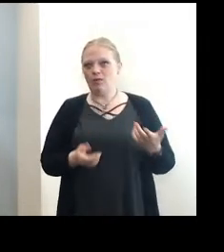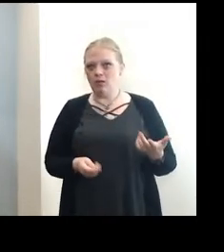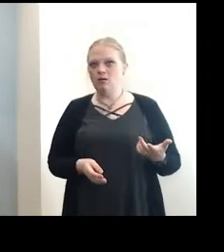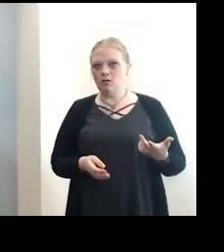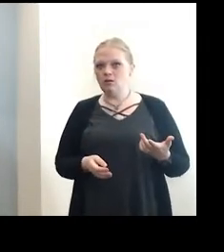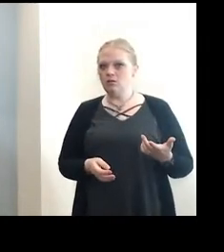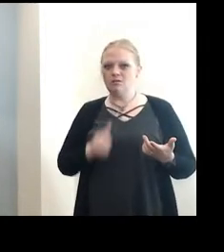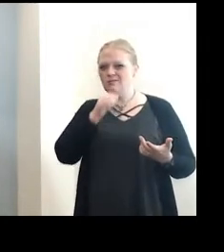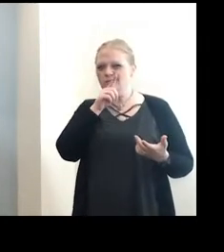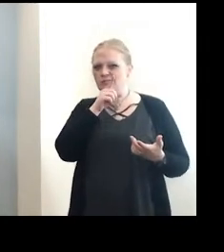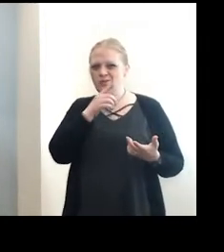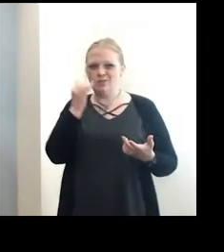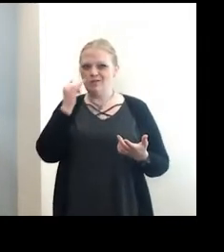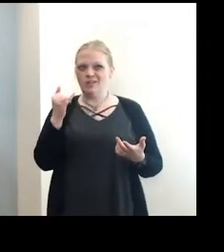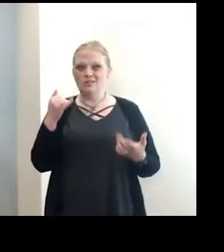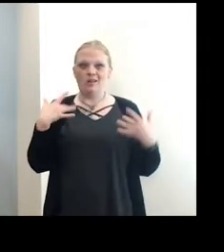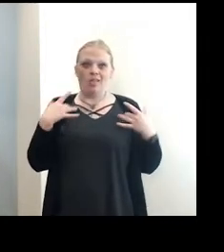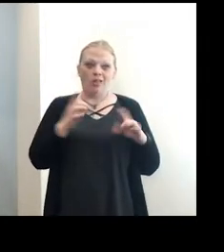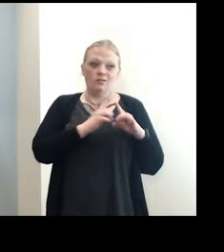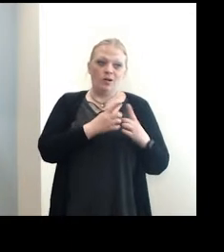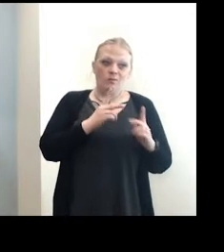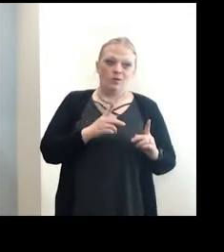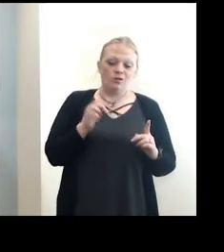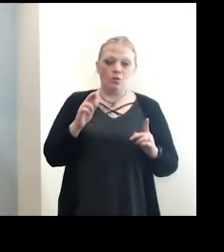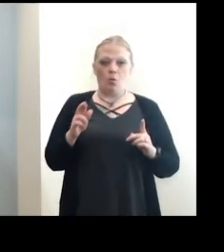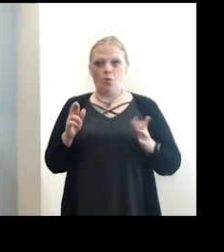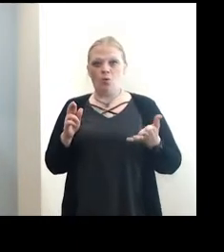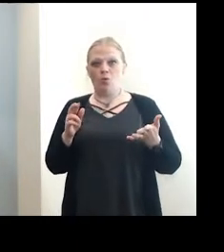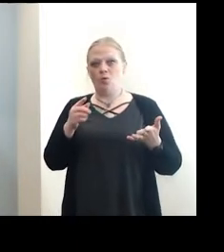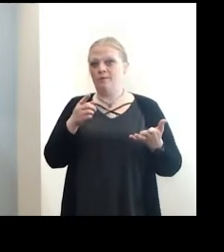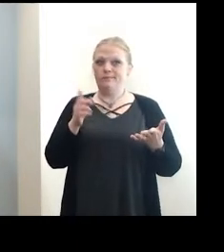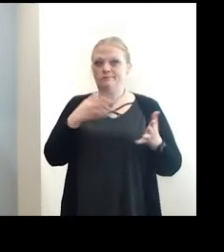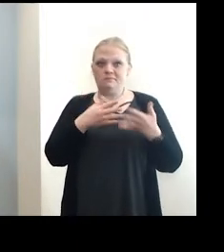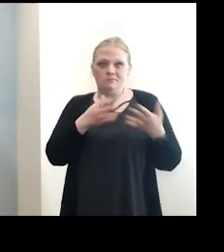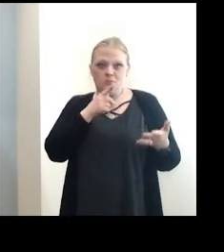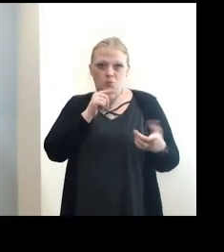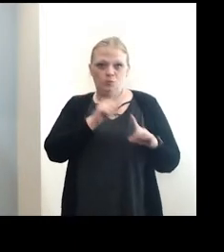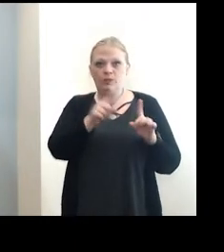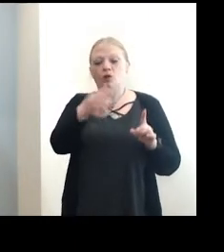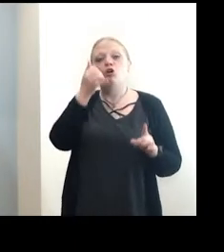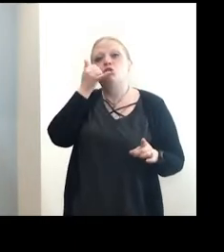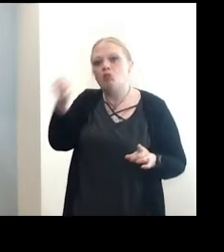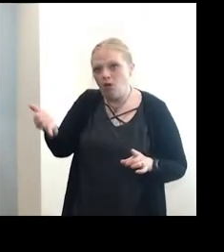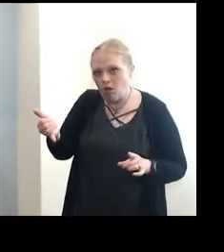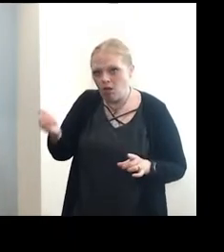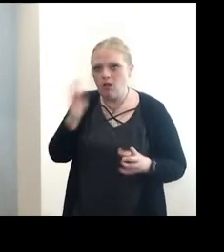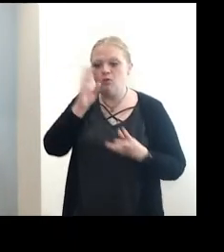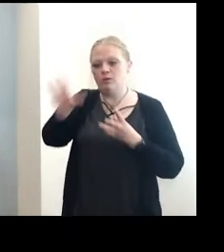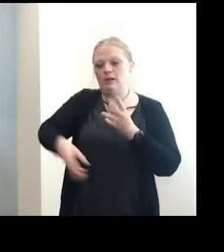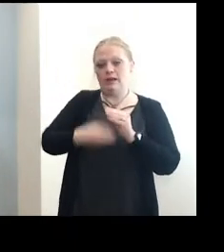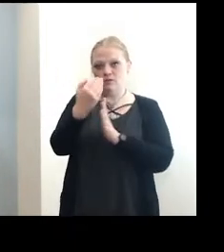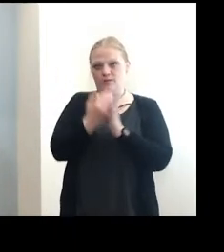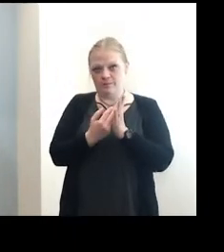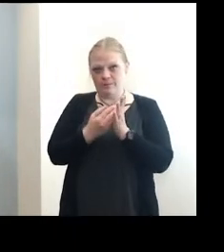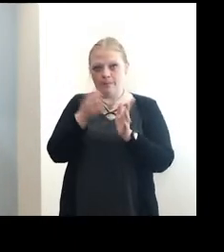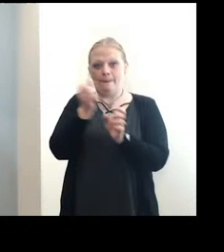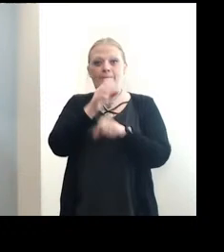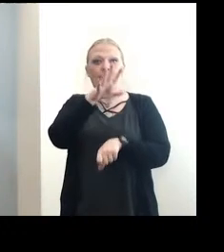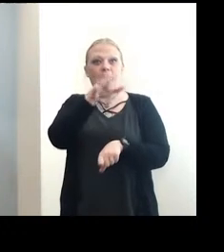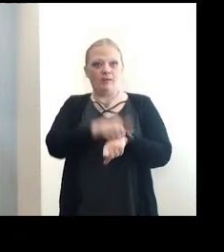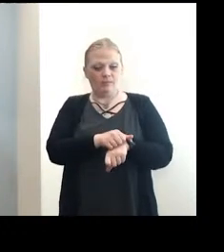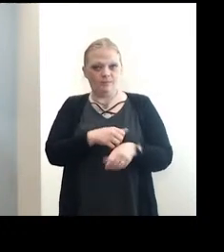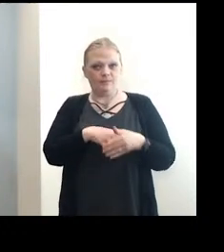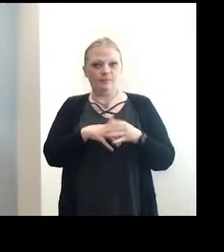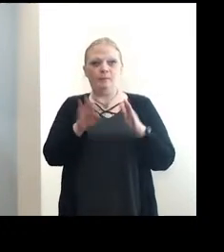So I'm not certain if it'll be a health department person, but what we need you to do is call. We'll get you into the line. We'll then schedule the appointment